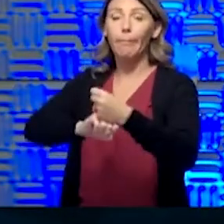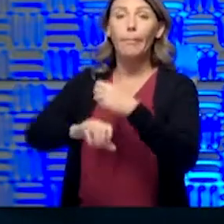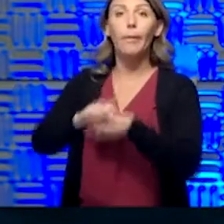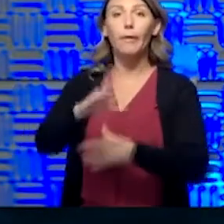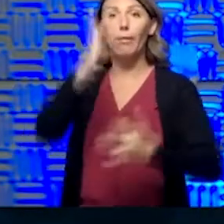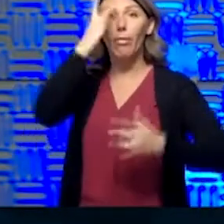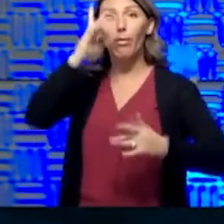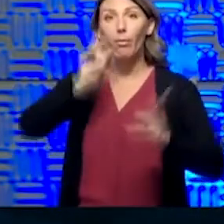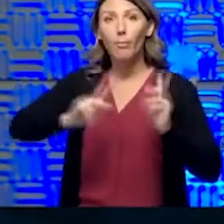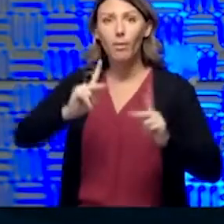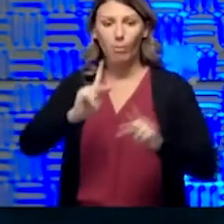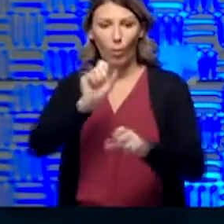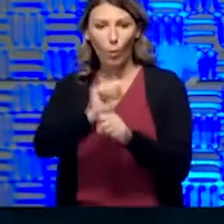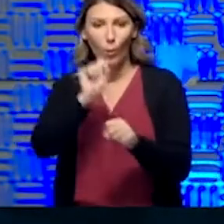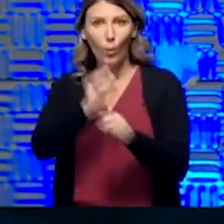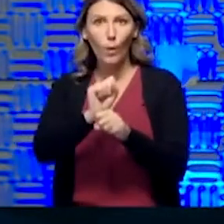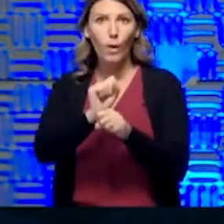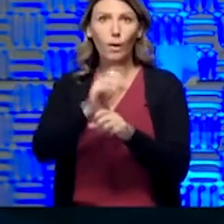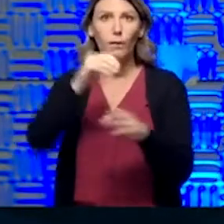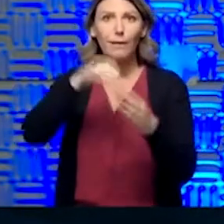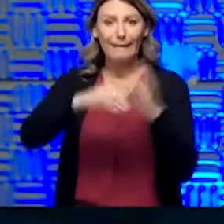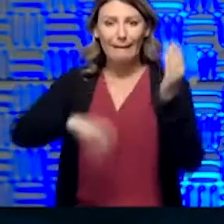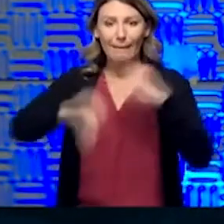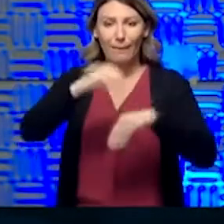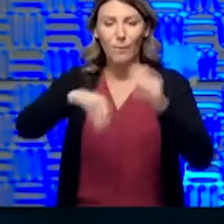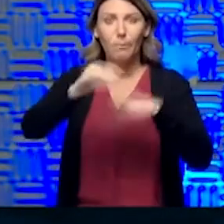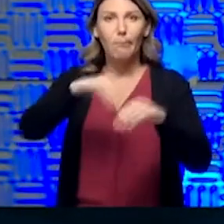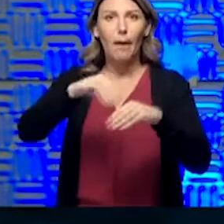will work in the packing plants.